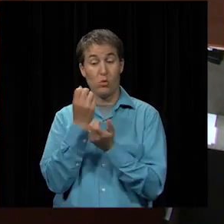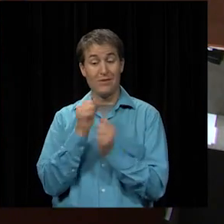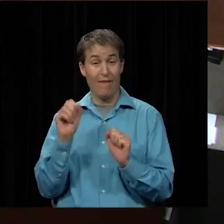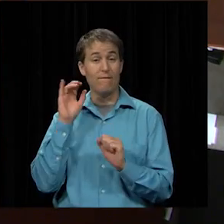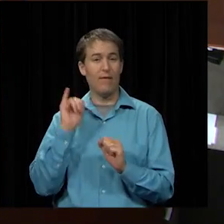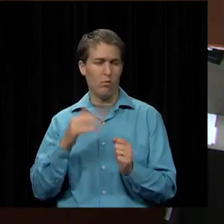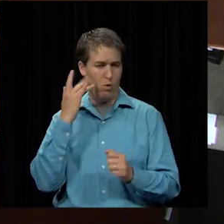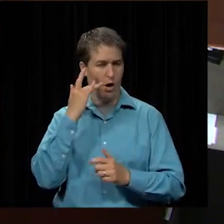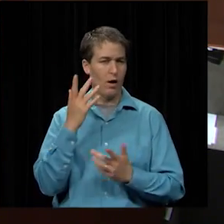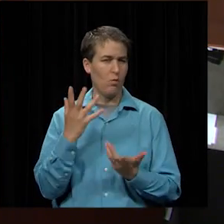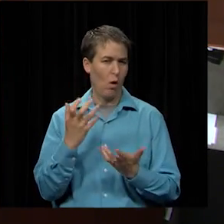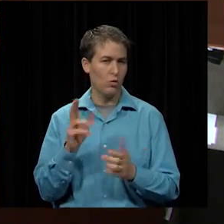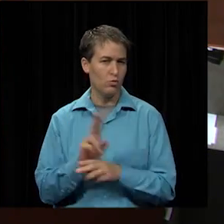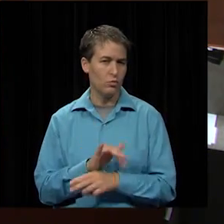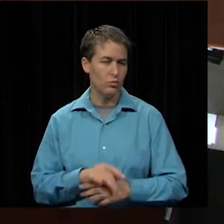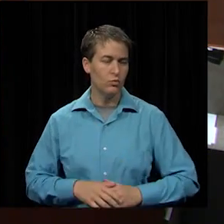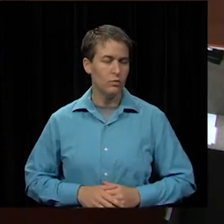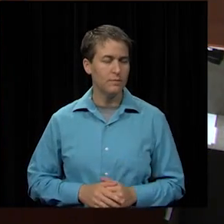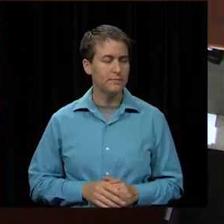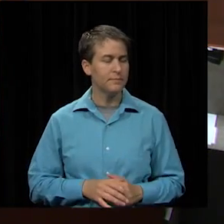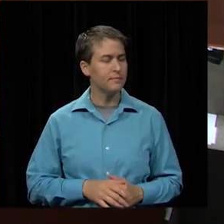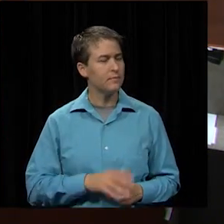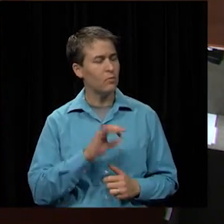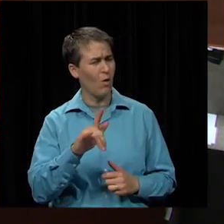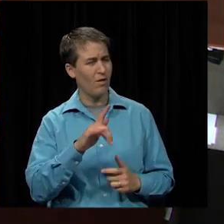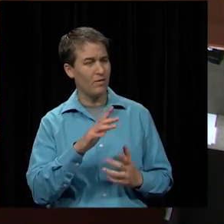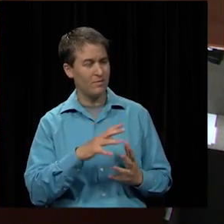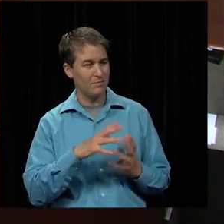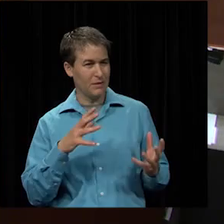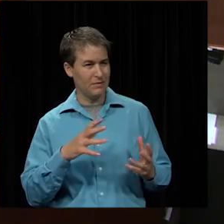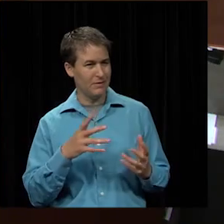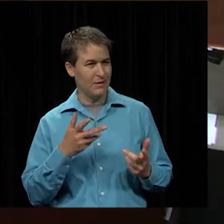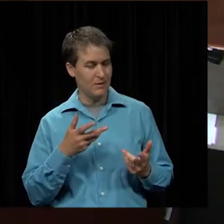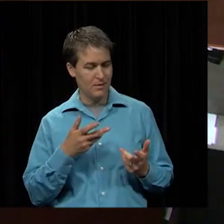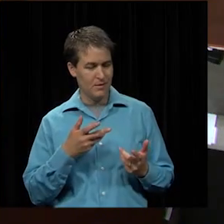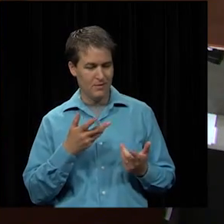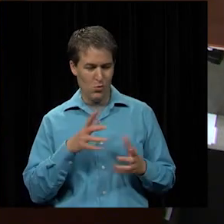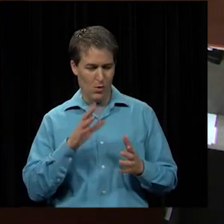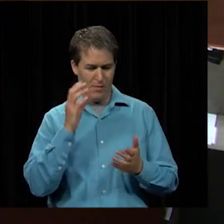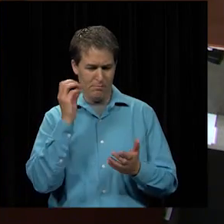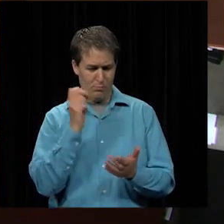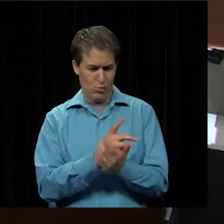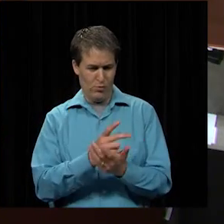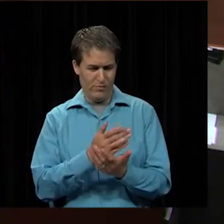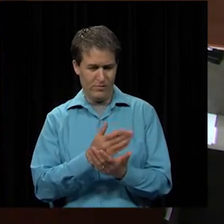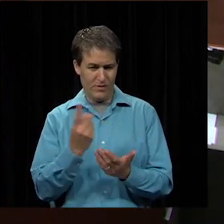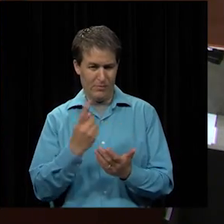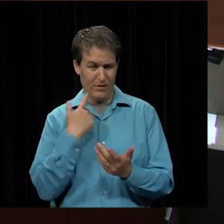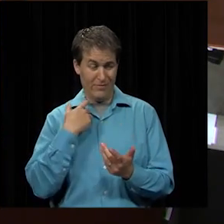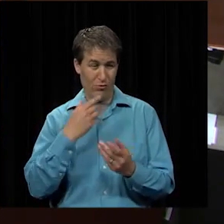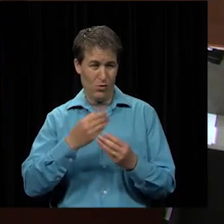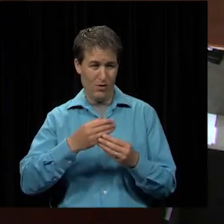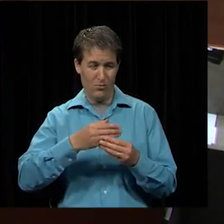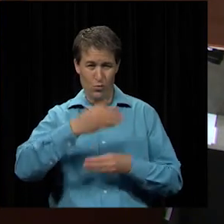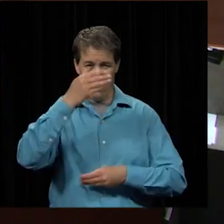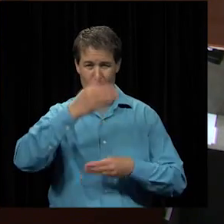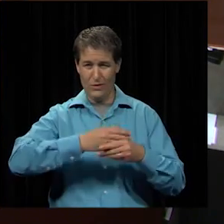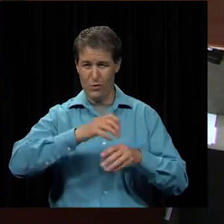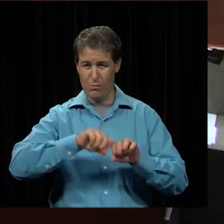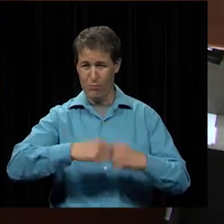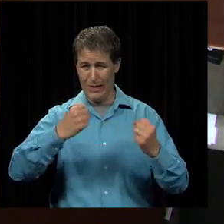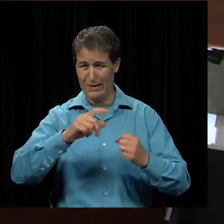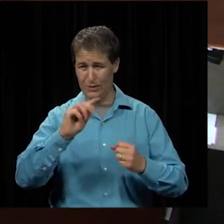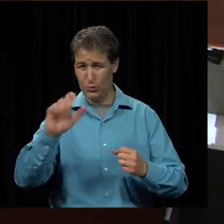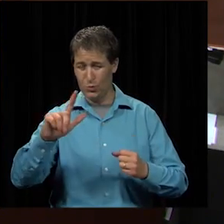well much as it pains me to be approving a purchase of window breaking tools it just seems